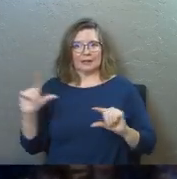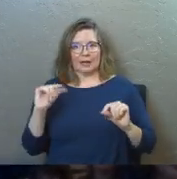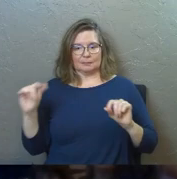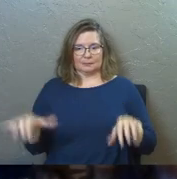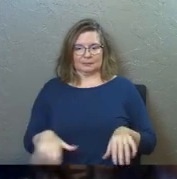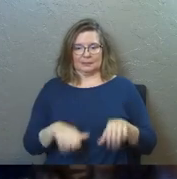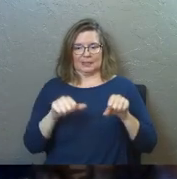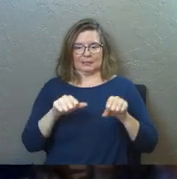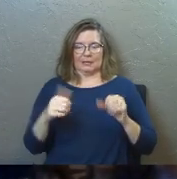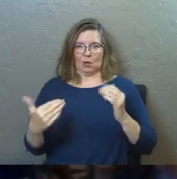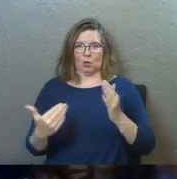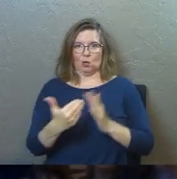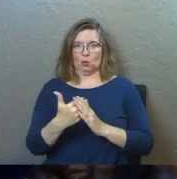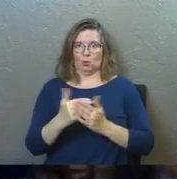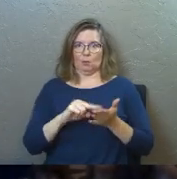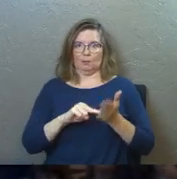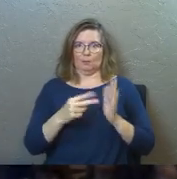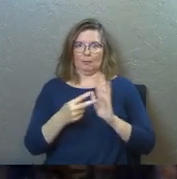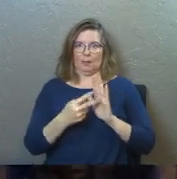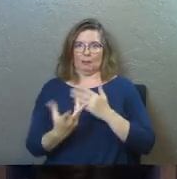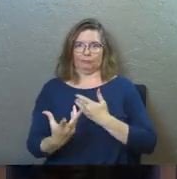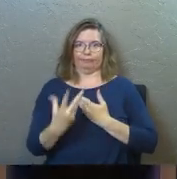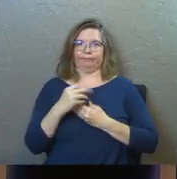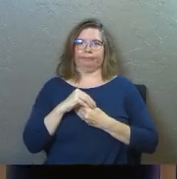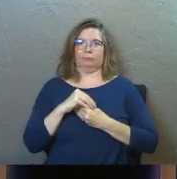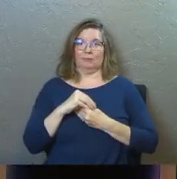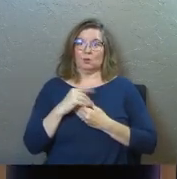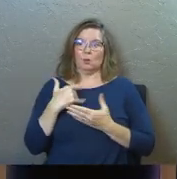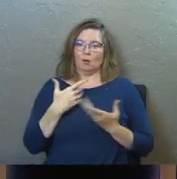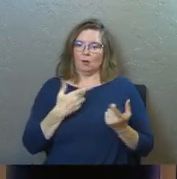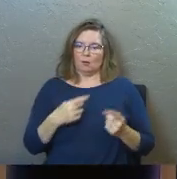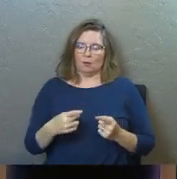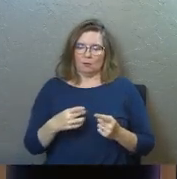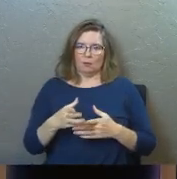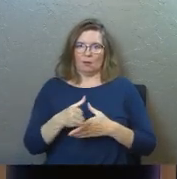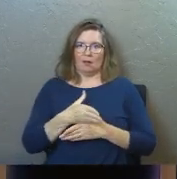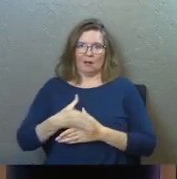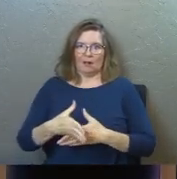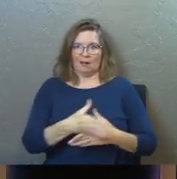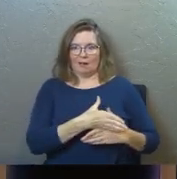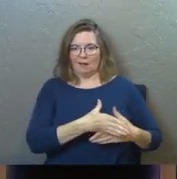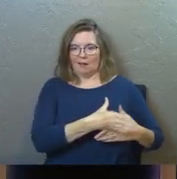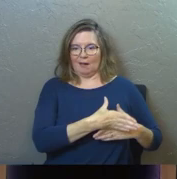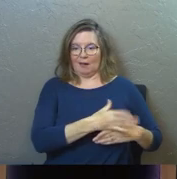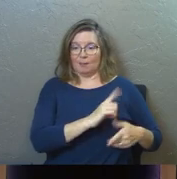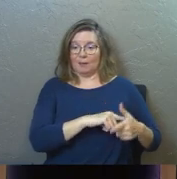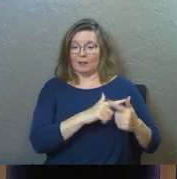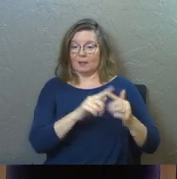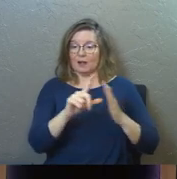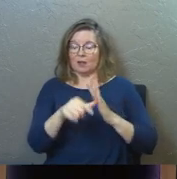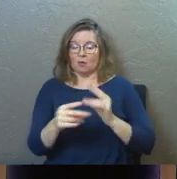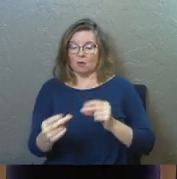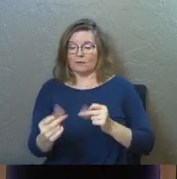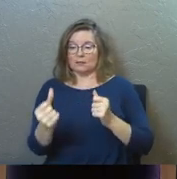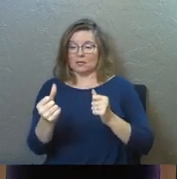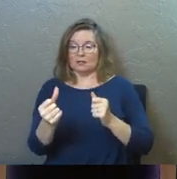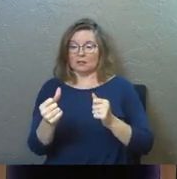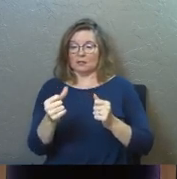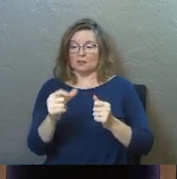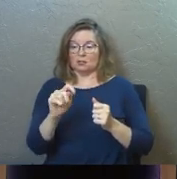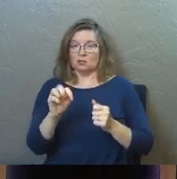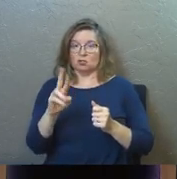takes on a special power, so you got all that stuff that's shared at the smoke break, but then all of a sudden,